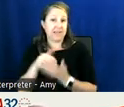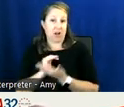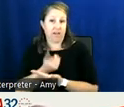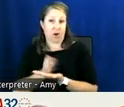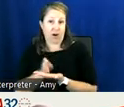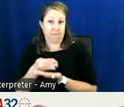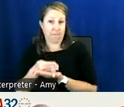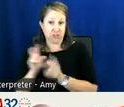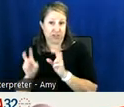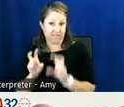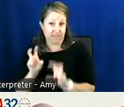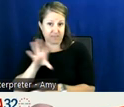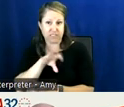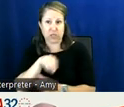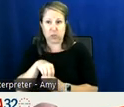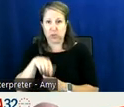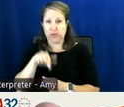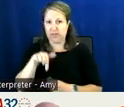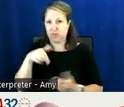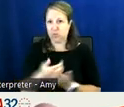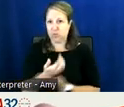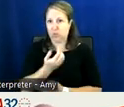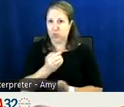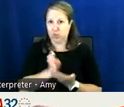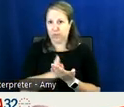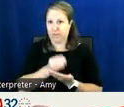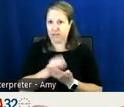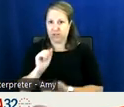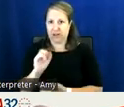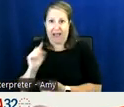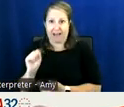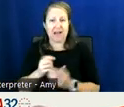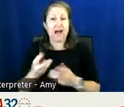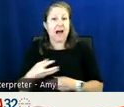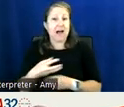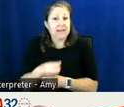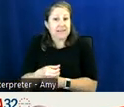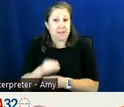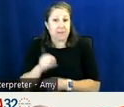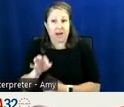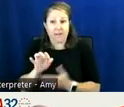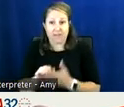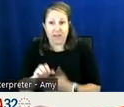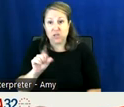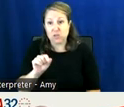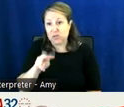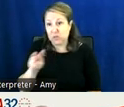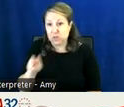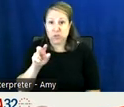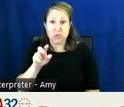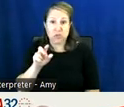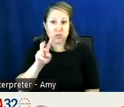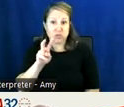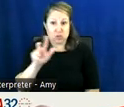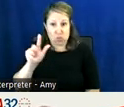investments that are included in this new budget act um a summary of the enacted 2022-23 california state budget is